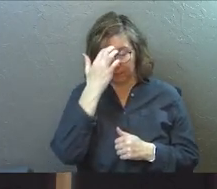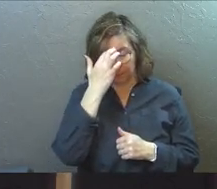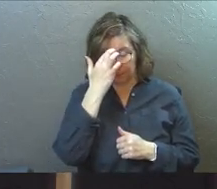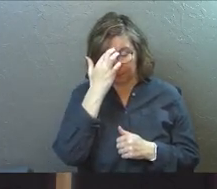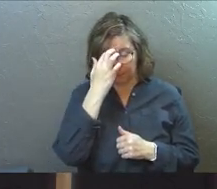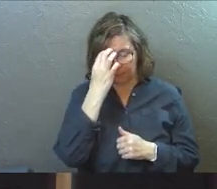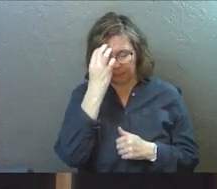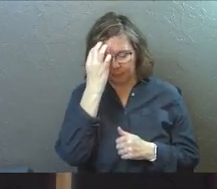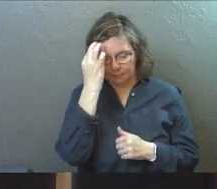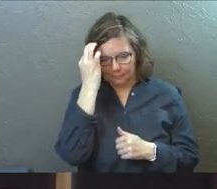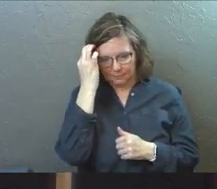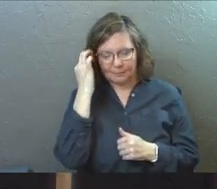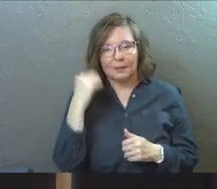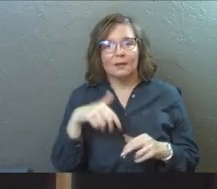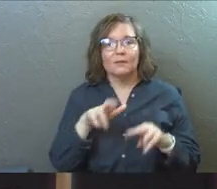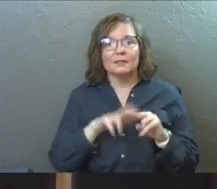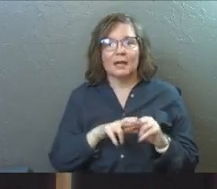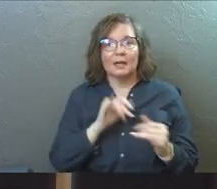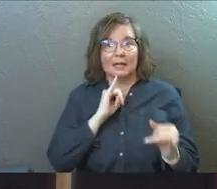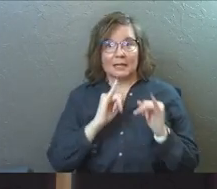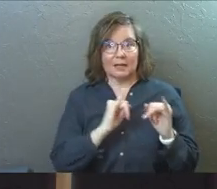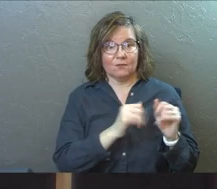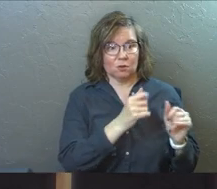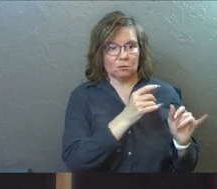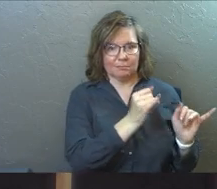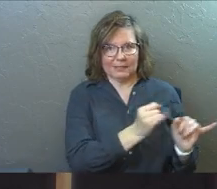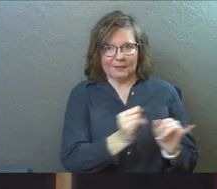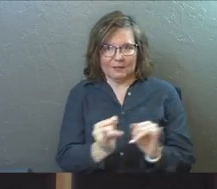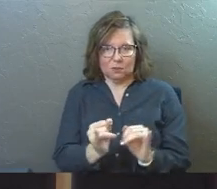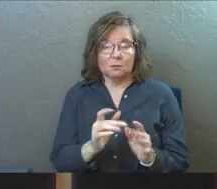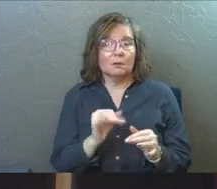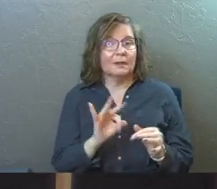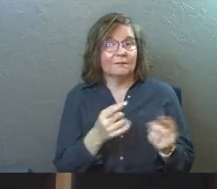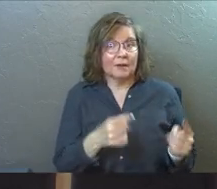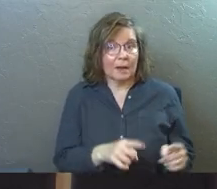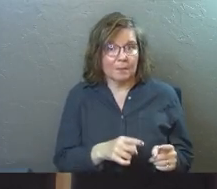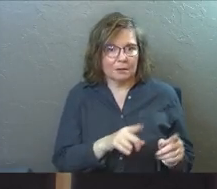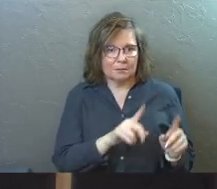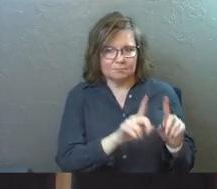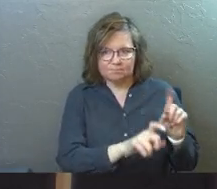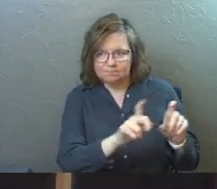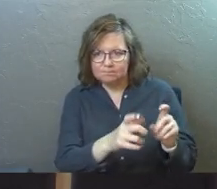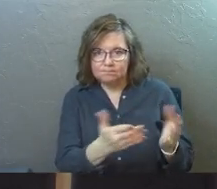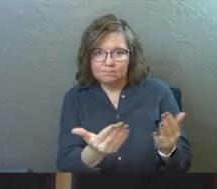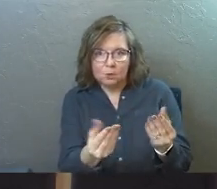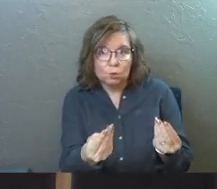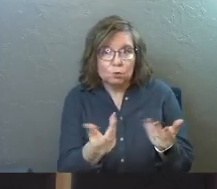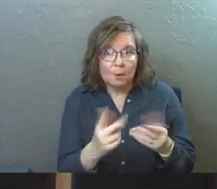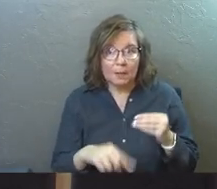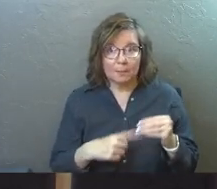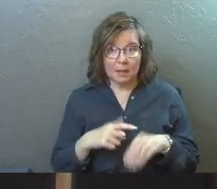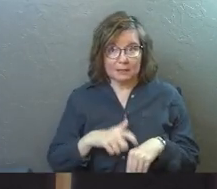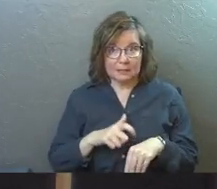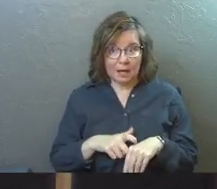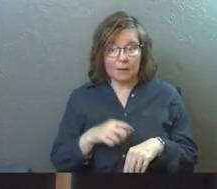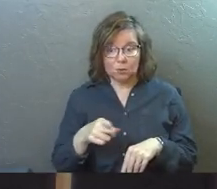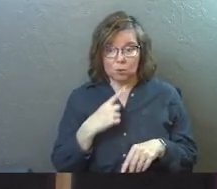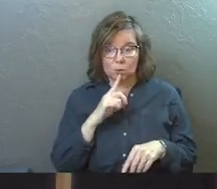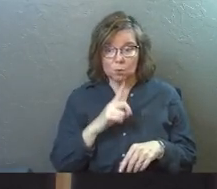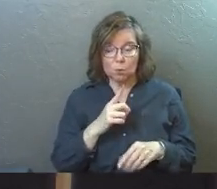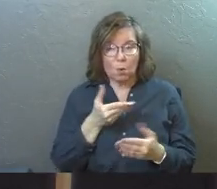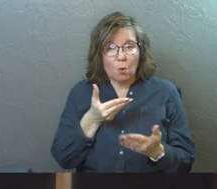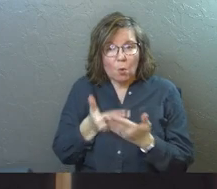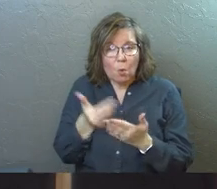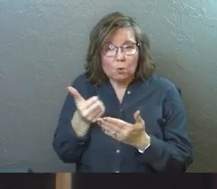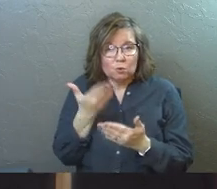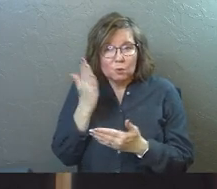Some of you, if I had sat down and interviewed you all individually, which I'm not going to do, but if I did and you told me about the times that you were